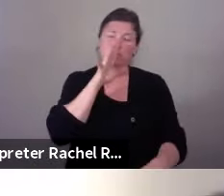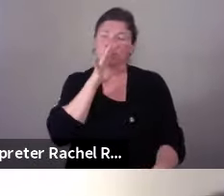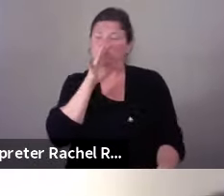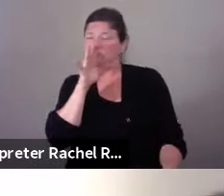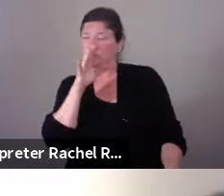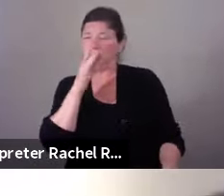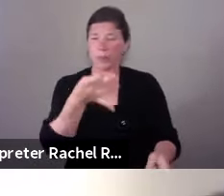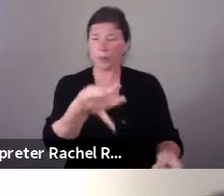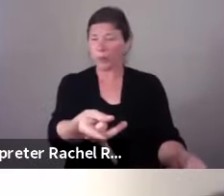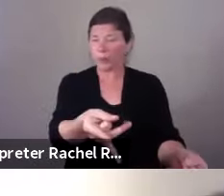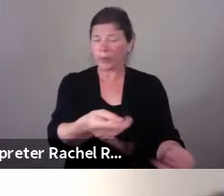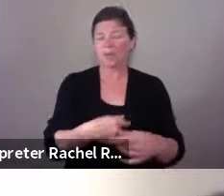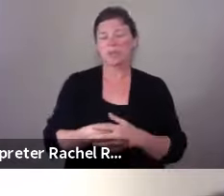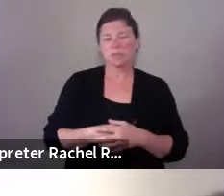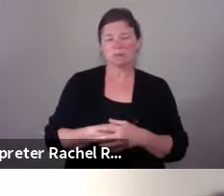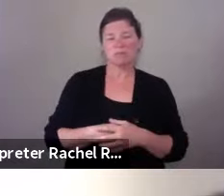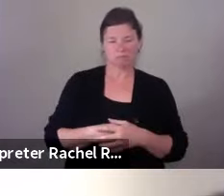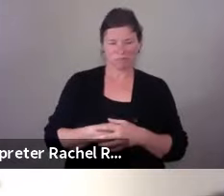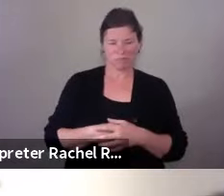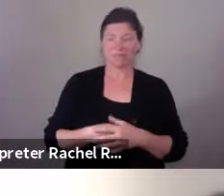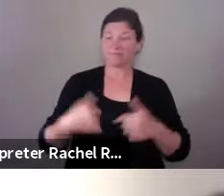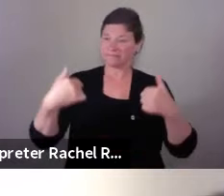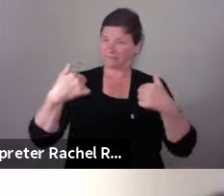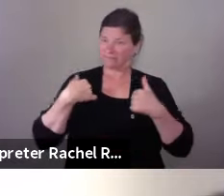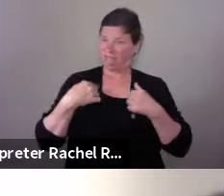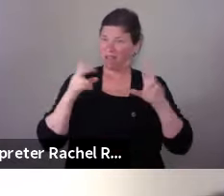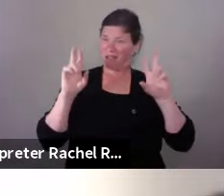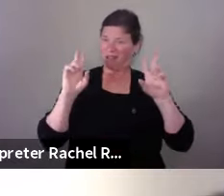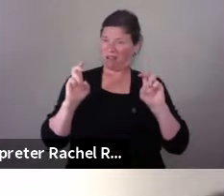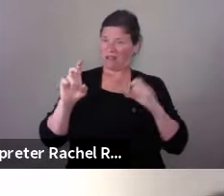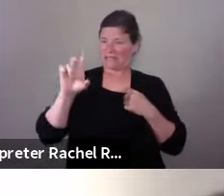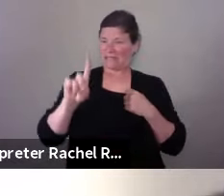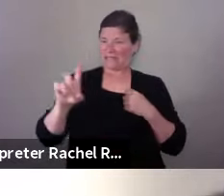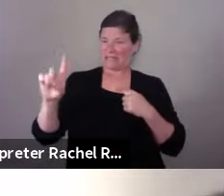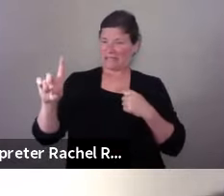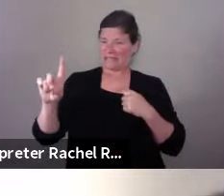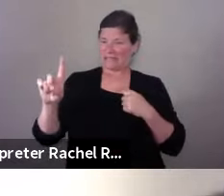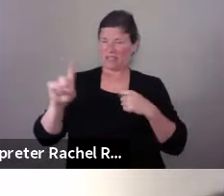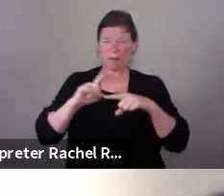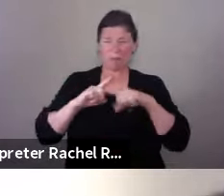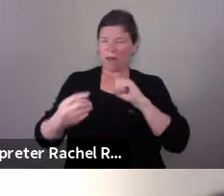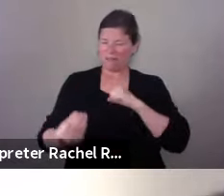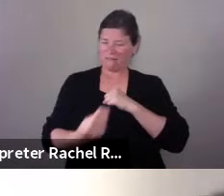what's considered a developmental disability, but it doesn't affect my mind or my verbal